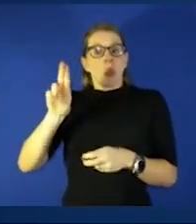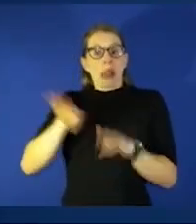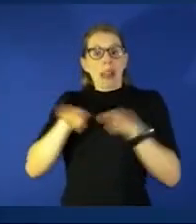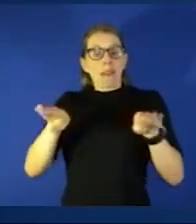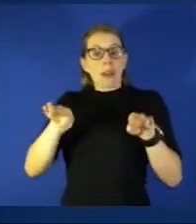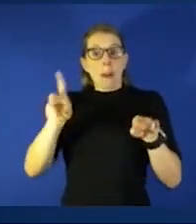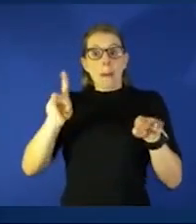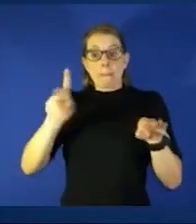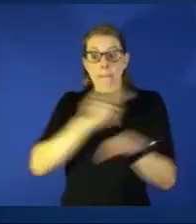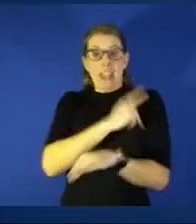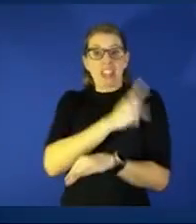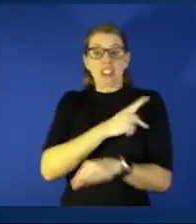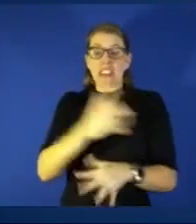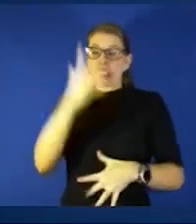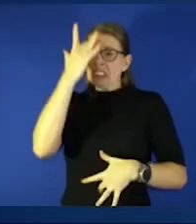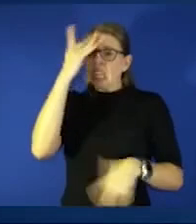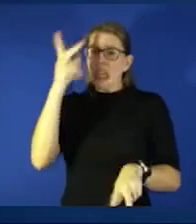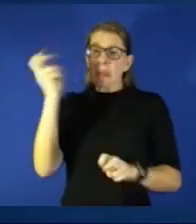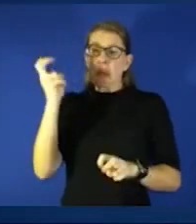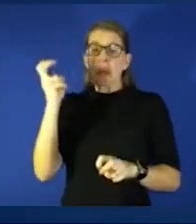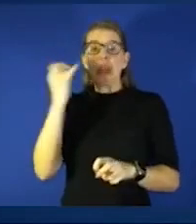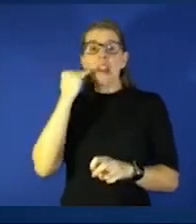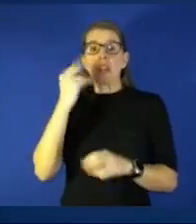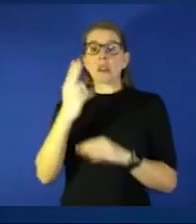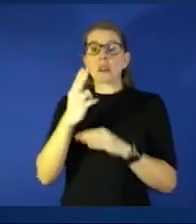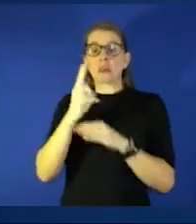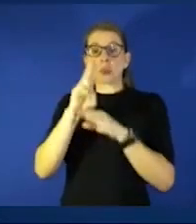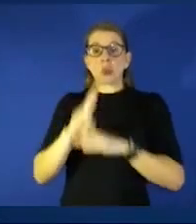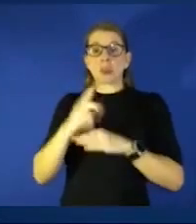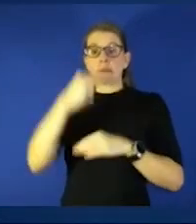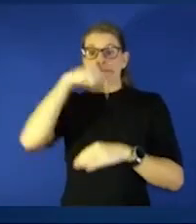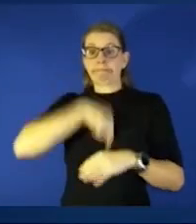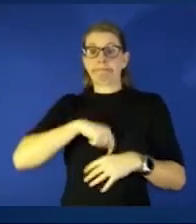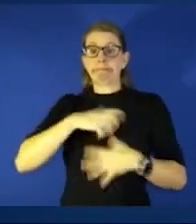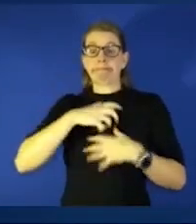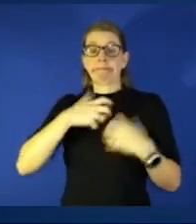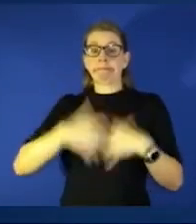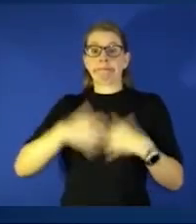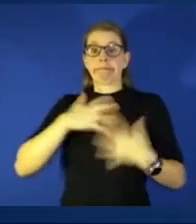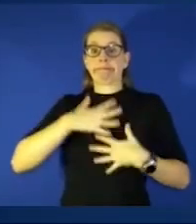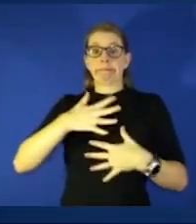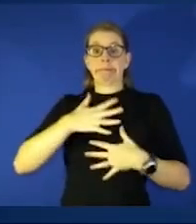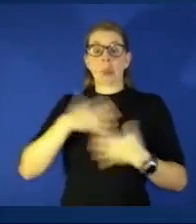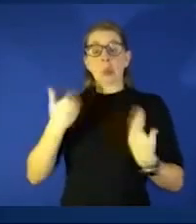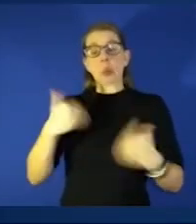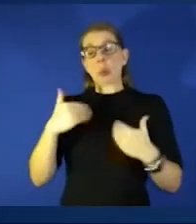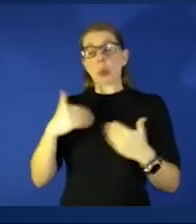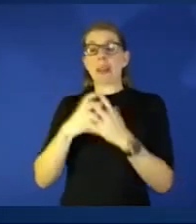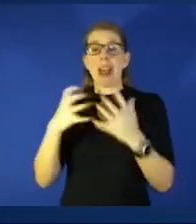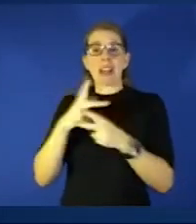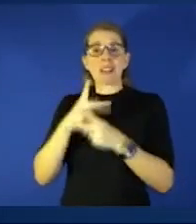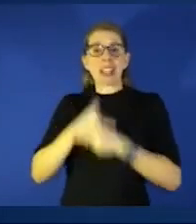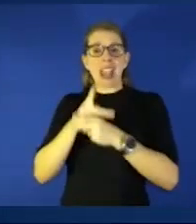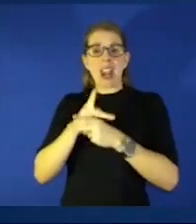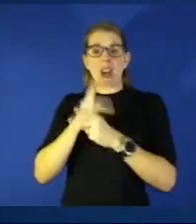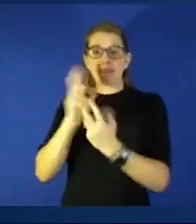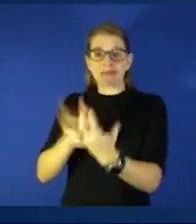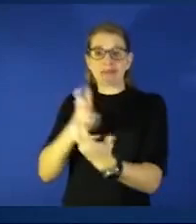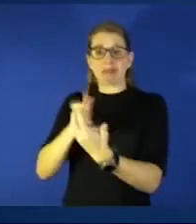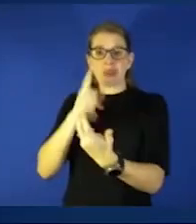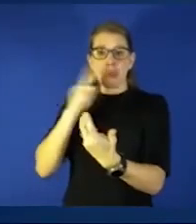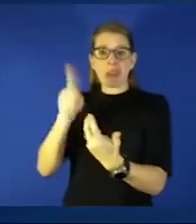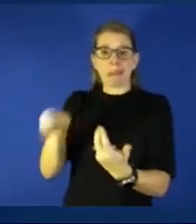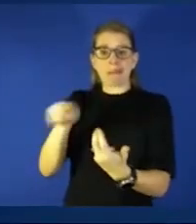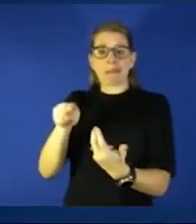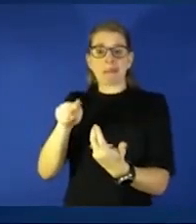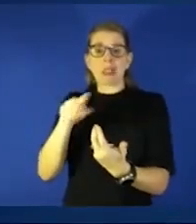patients are the ones on ventilators the amount of care that goes into them you know it it can be uncomfortable